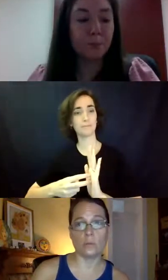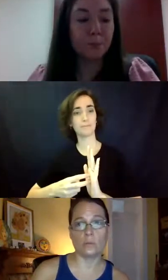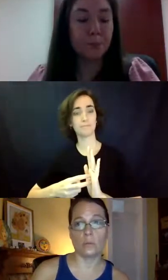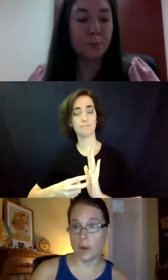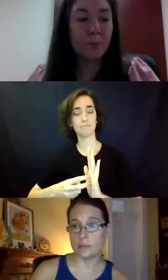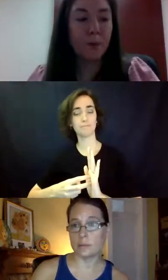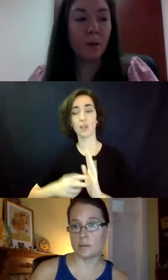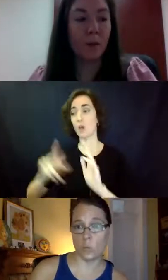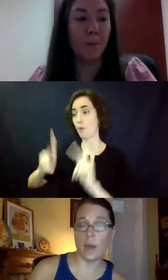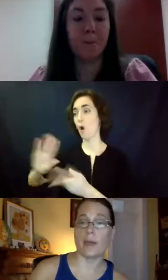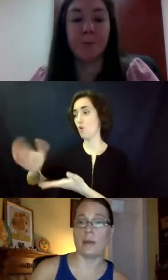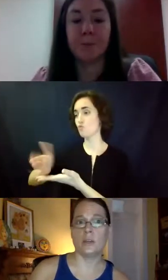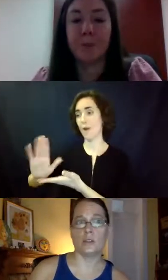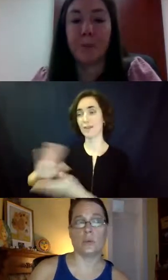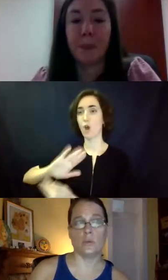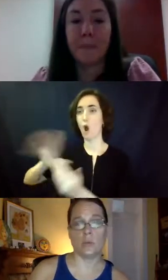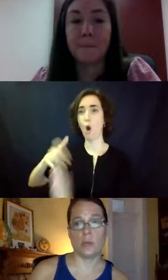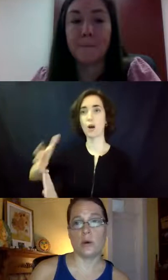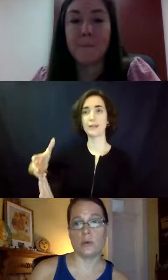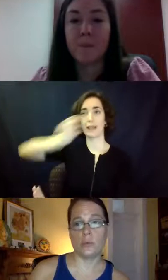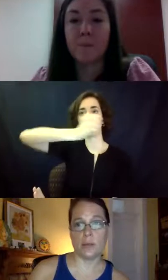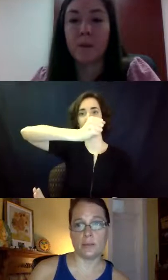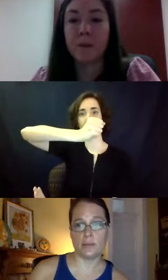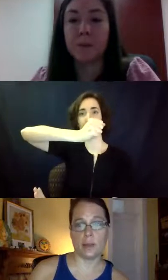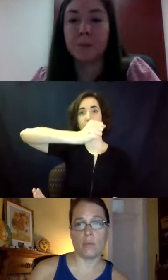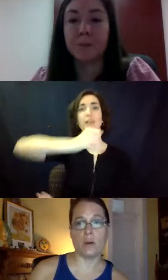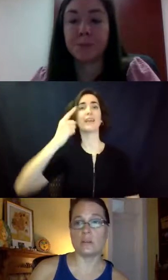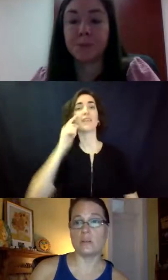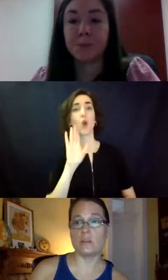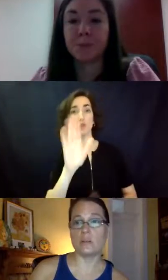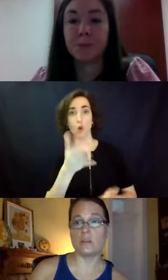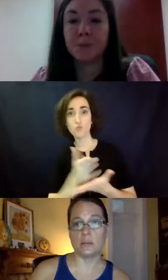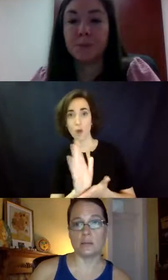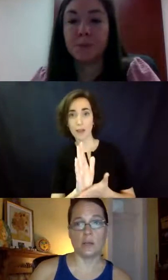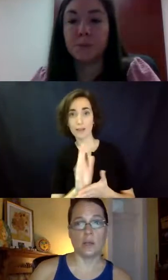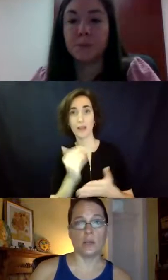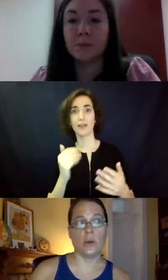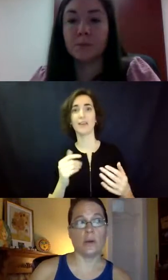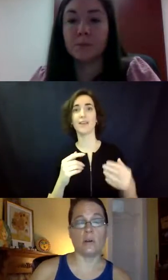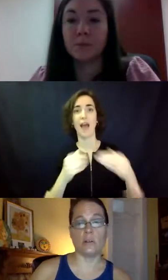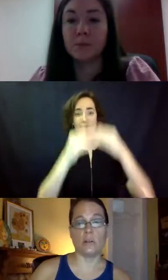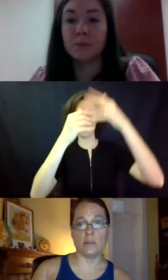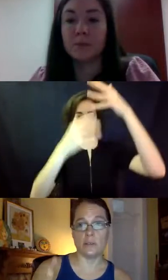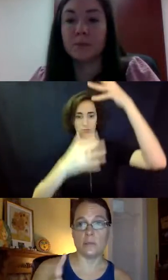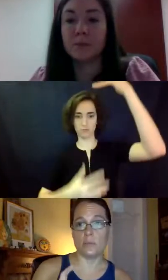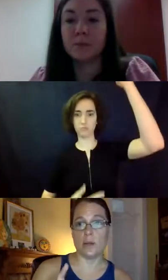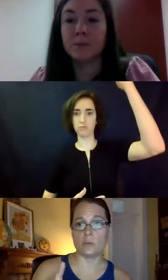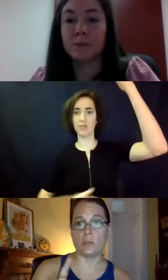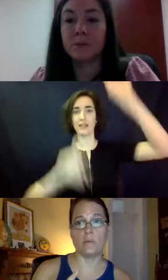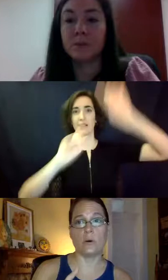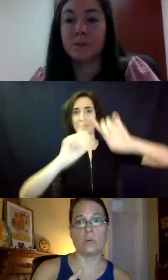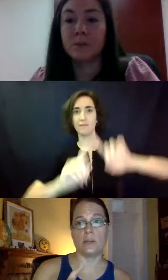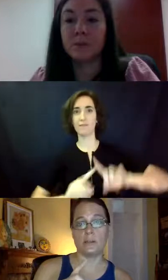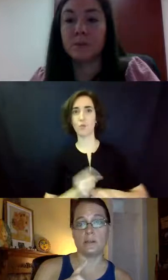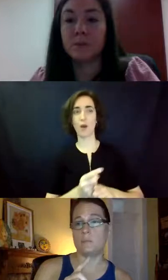rights away. So if you think about your rights as like a bundle of sticks, you have all of these different rights, right to